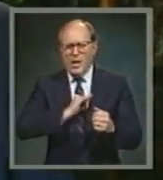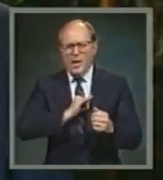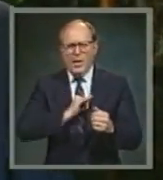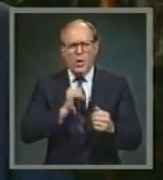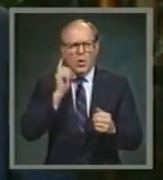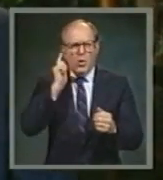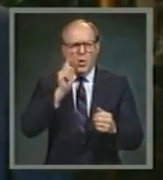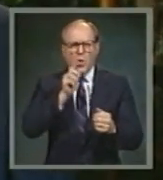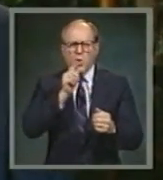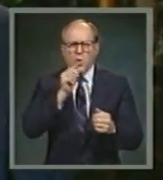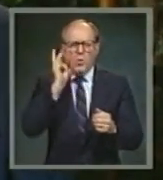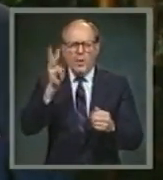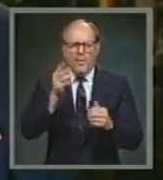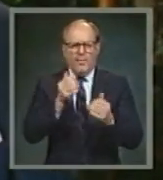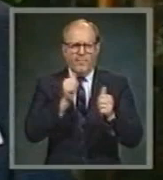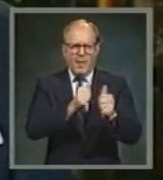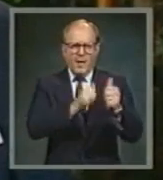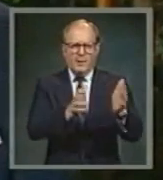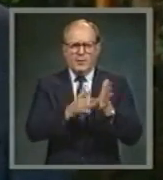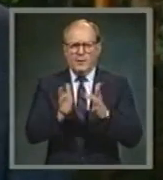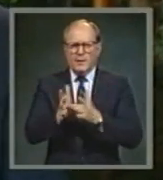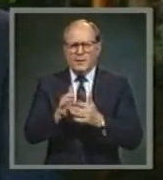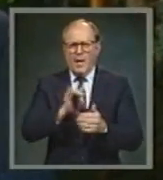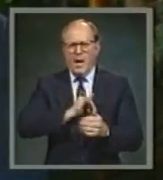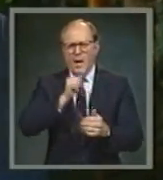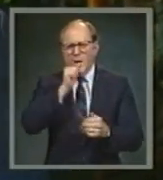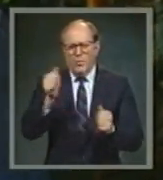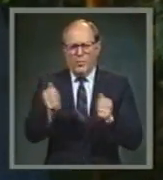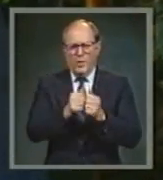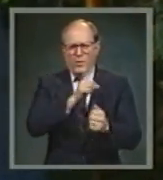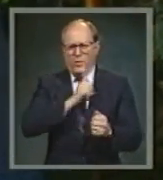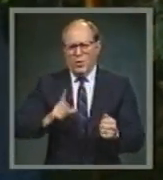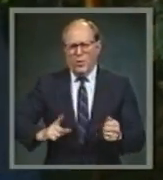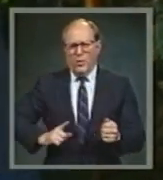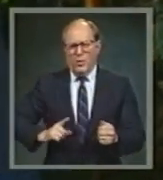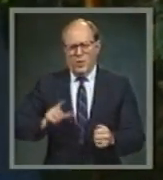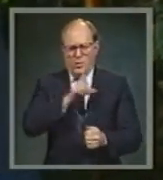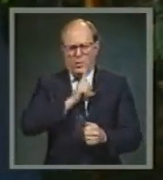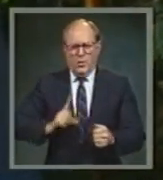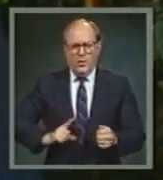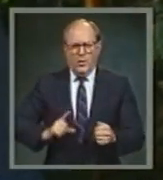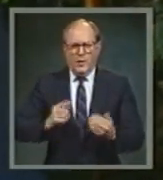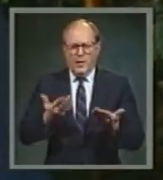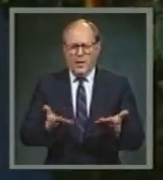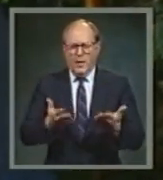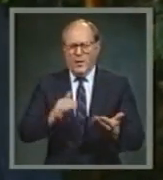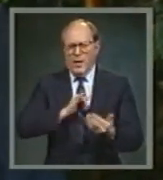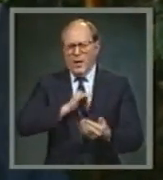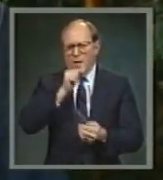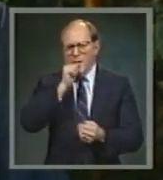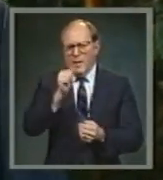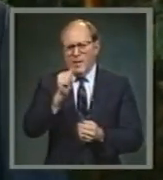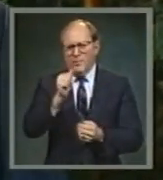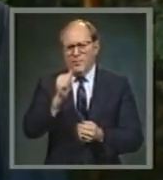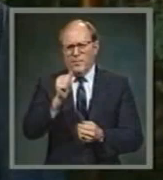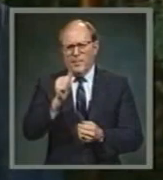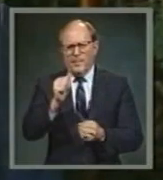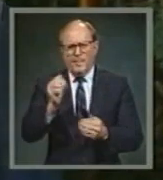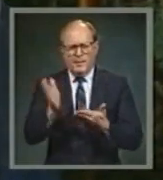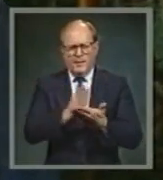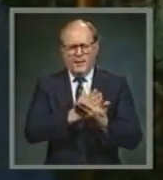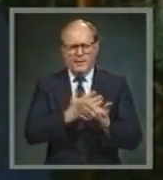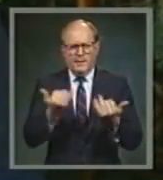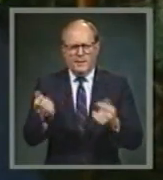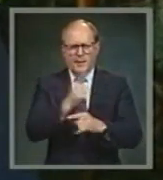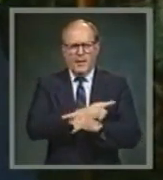Jesus? Who will make reply? I'm on the Lord's side. Master, here am I. Our message today is titled,